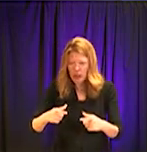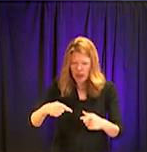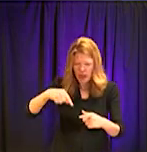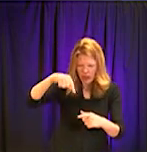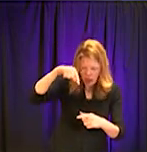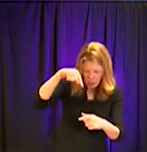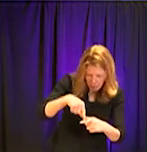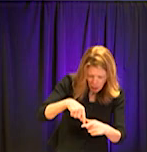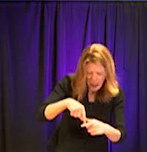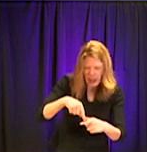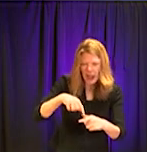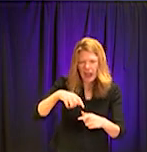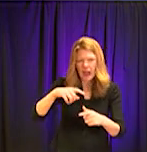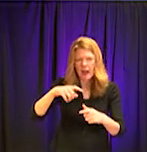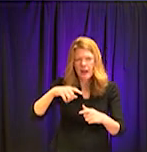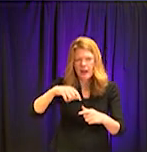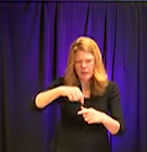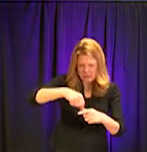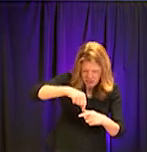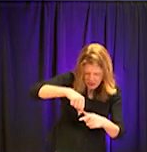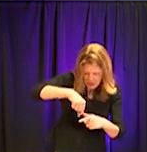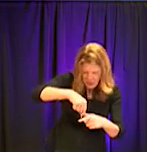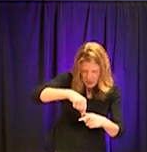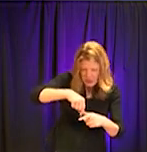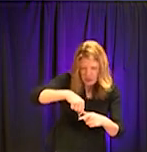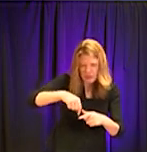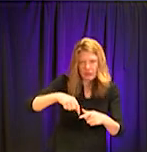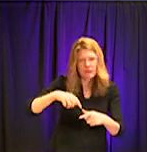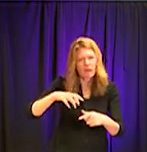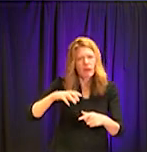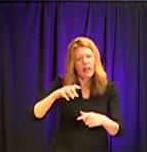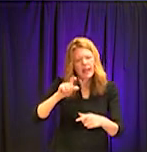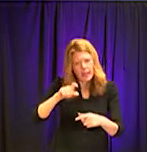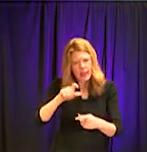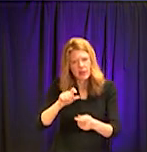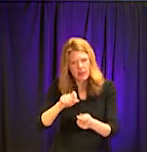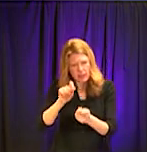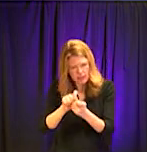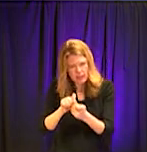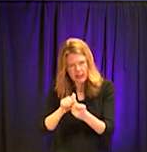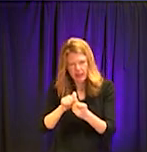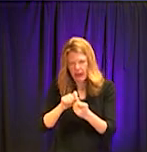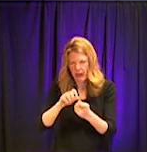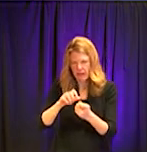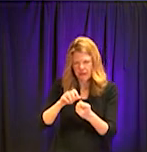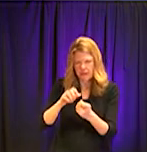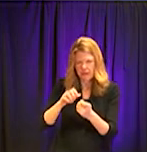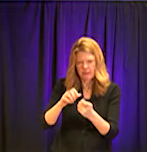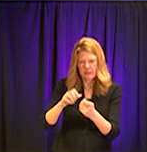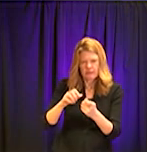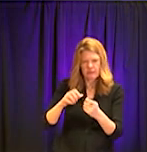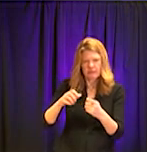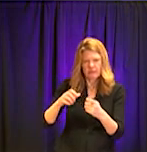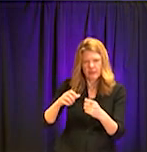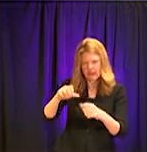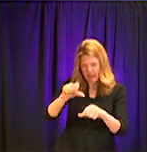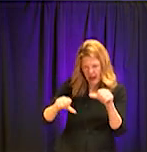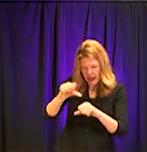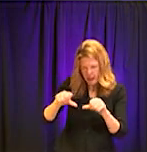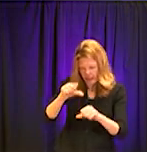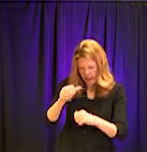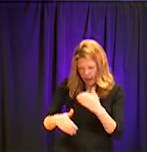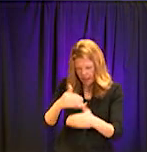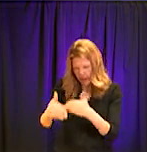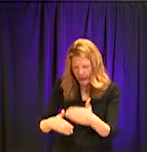their own specific medium that they request. So that's one lab, the ones that are going to the Georgia public health lab, they have to be on ice. So there's a chain of